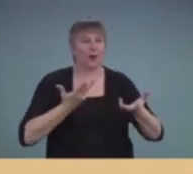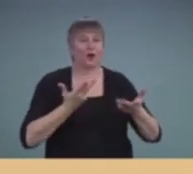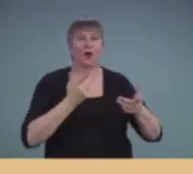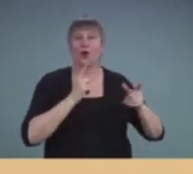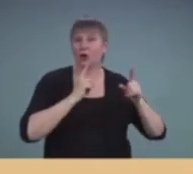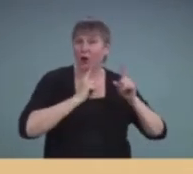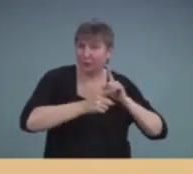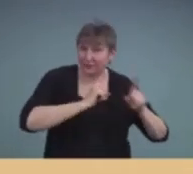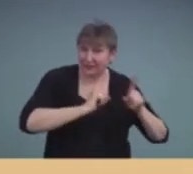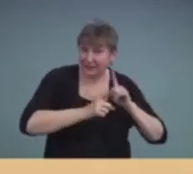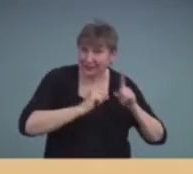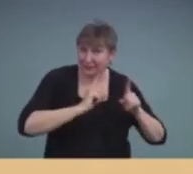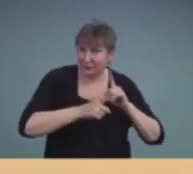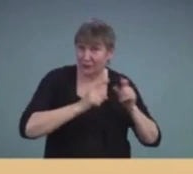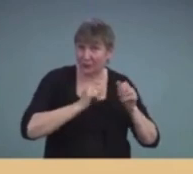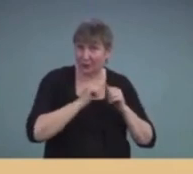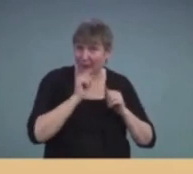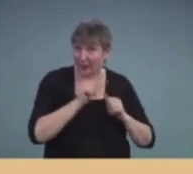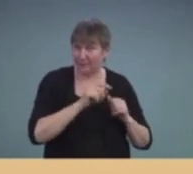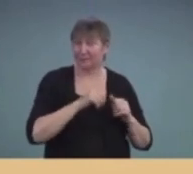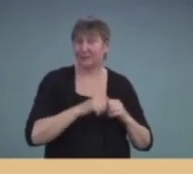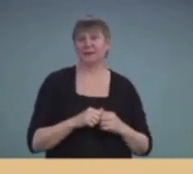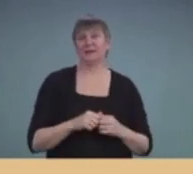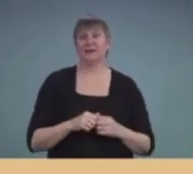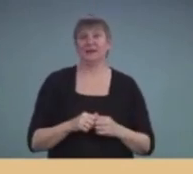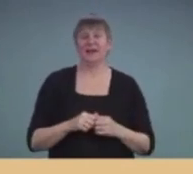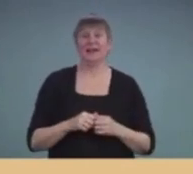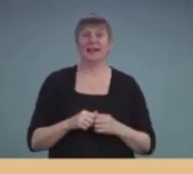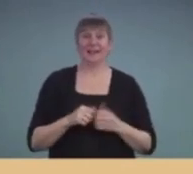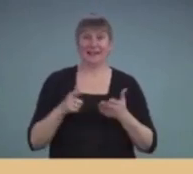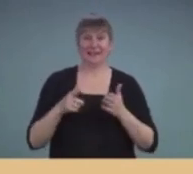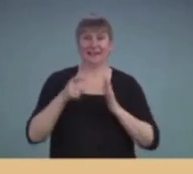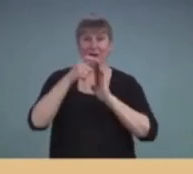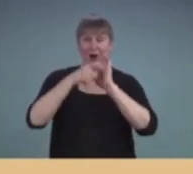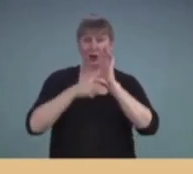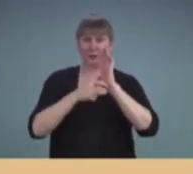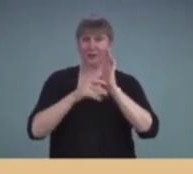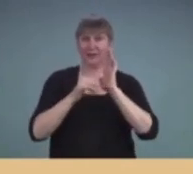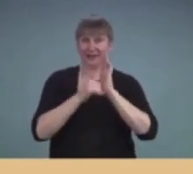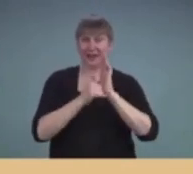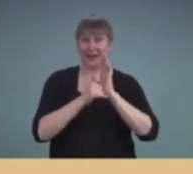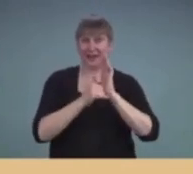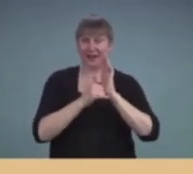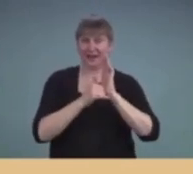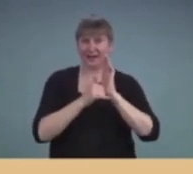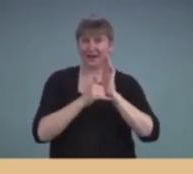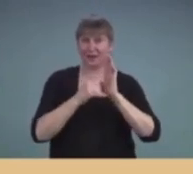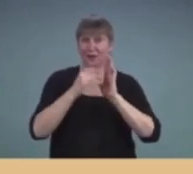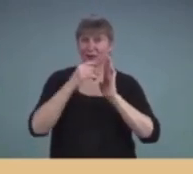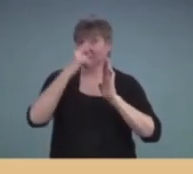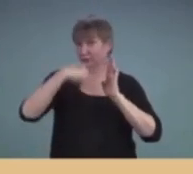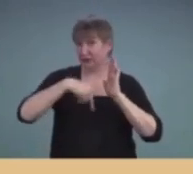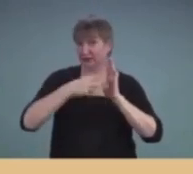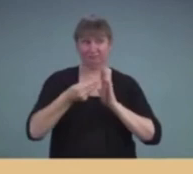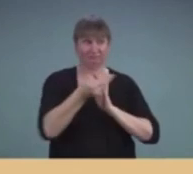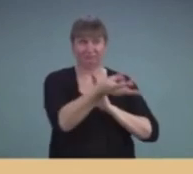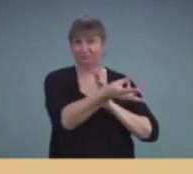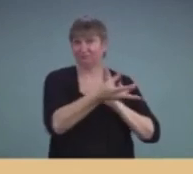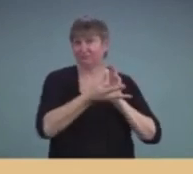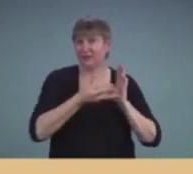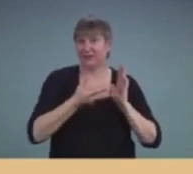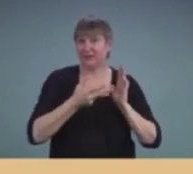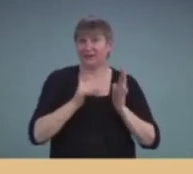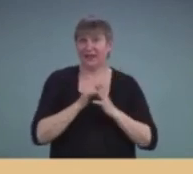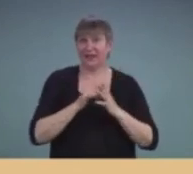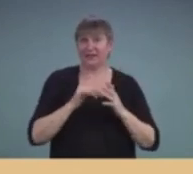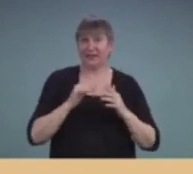with them, this document that is a very simple document to review that the Educational Audiology Association